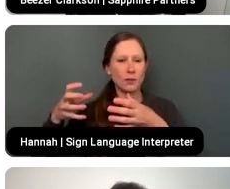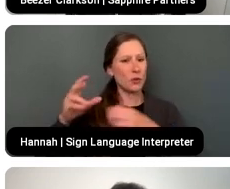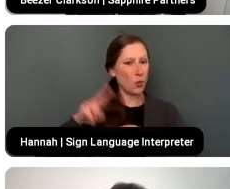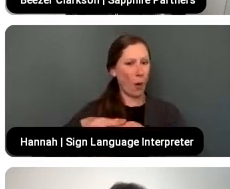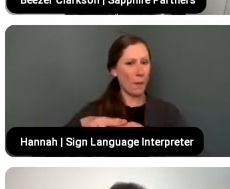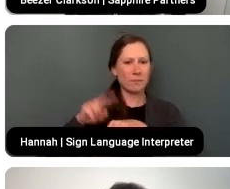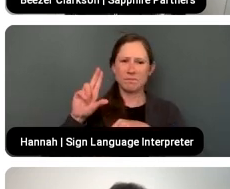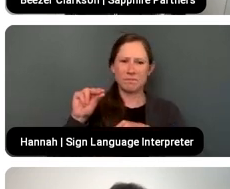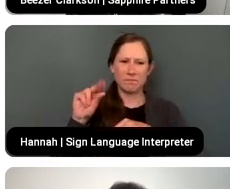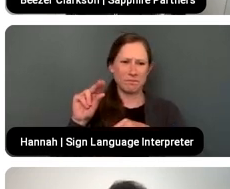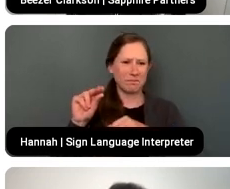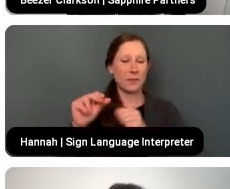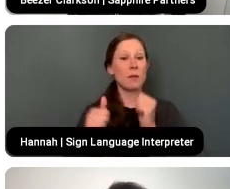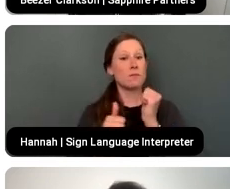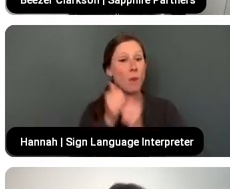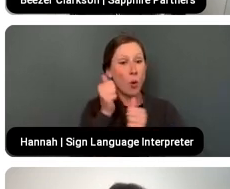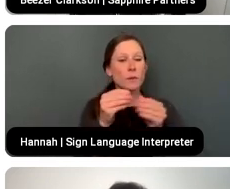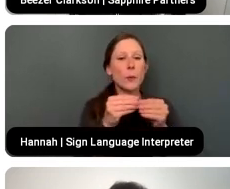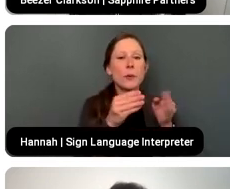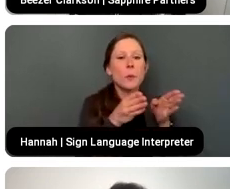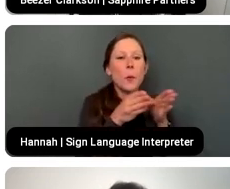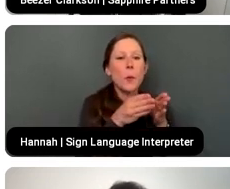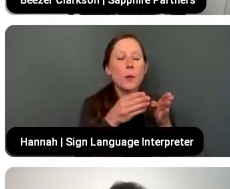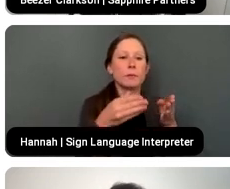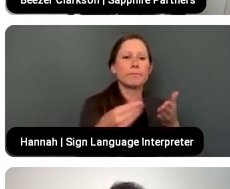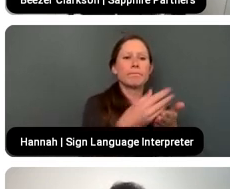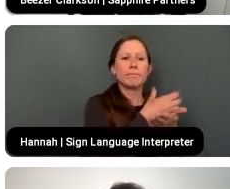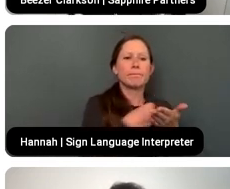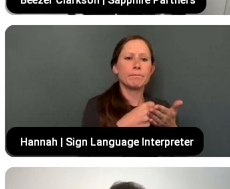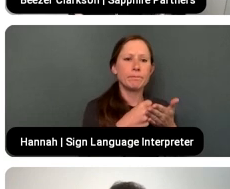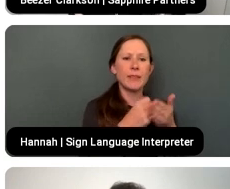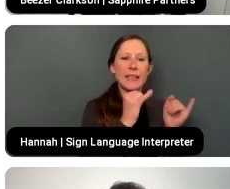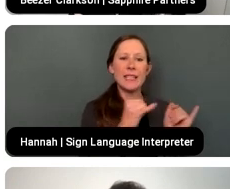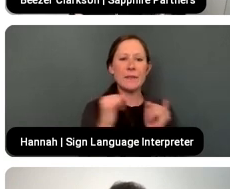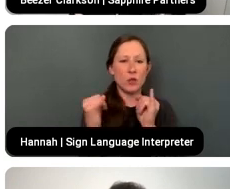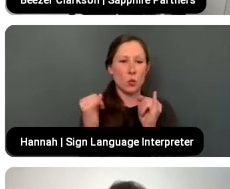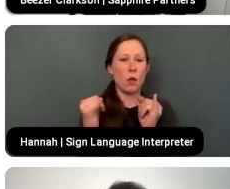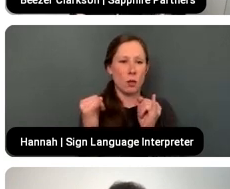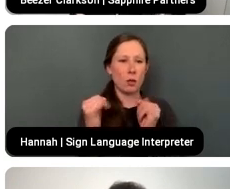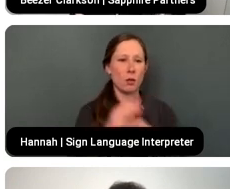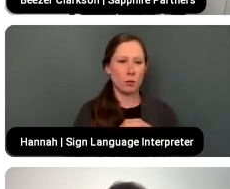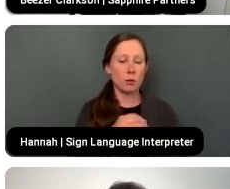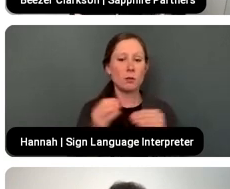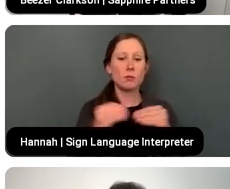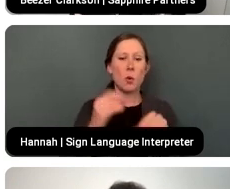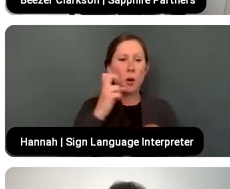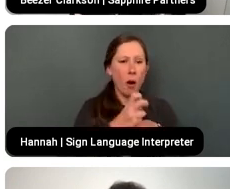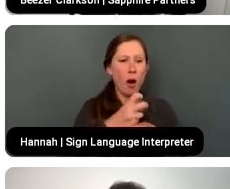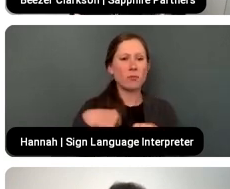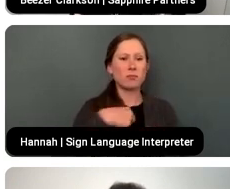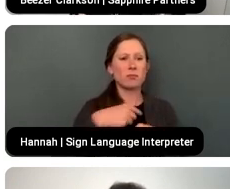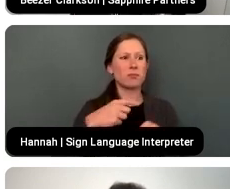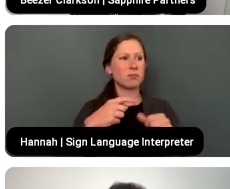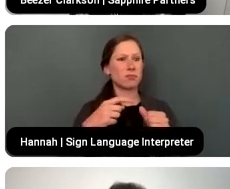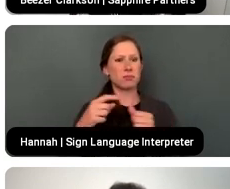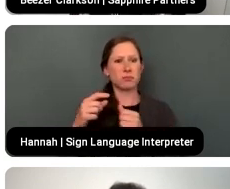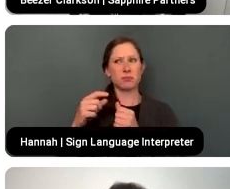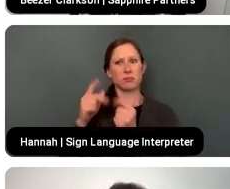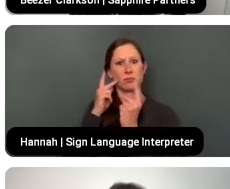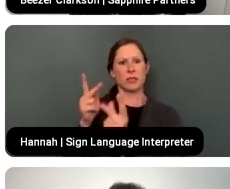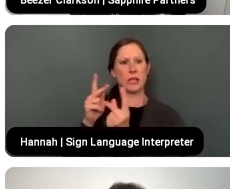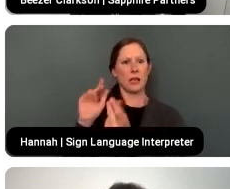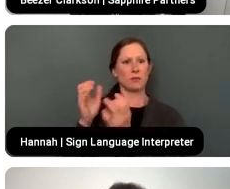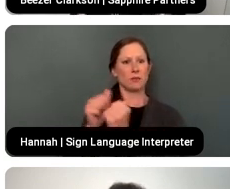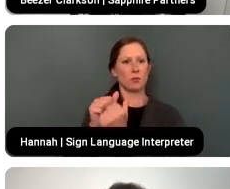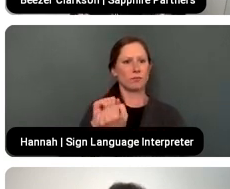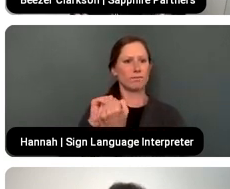is they're usually smaller and raised by individuals. So, so those are very much harder to institutionalize. are not a lot of LPs that are institutional that